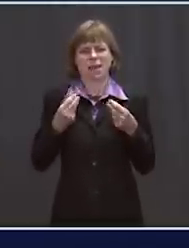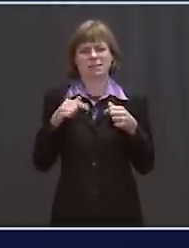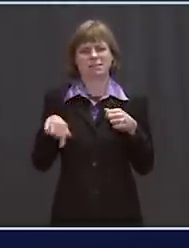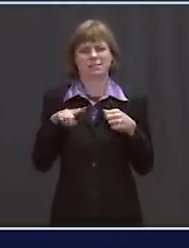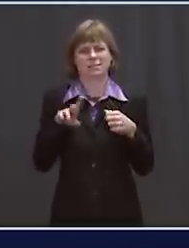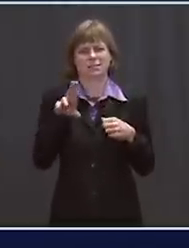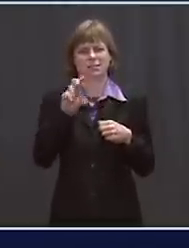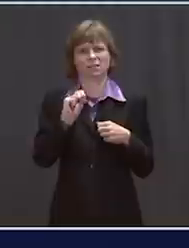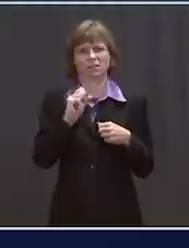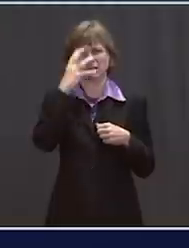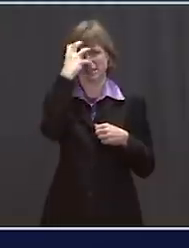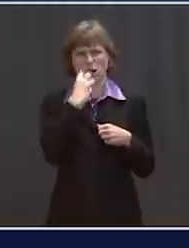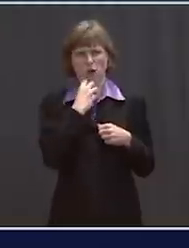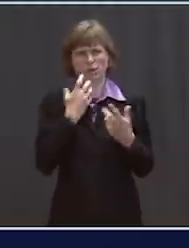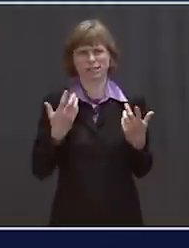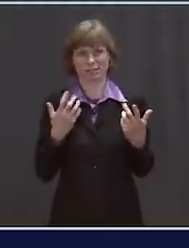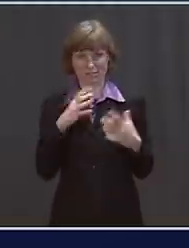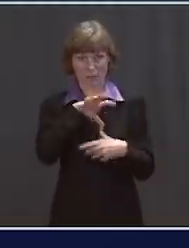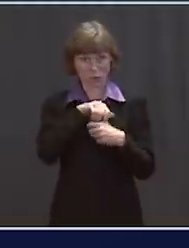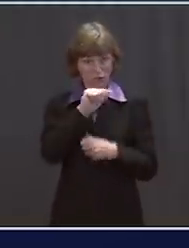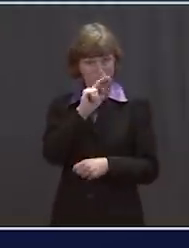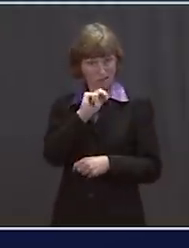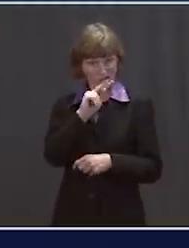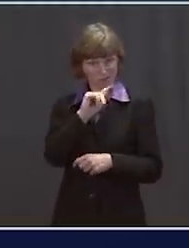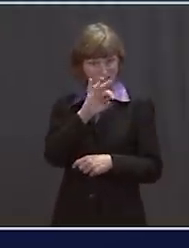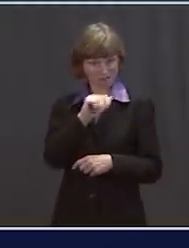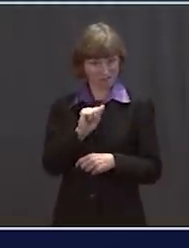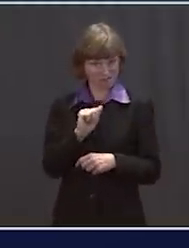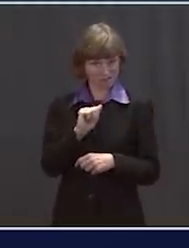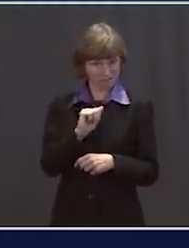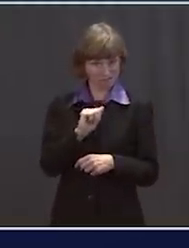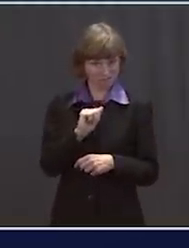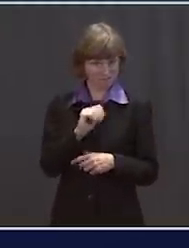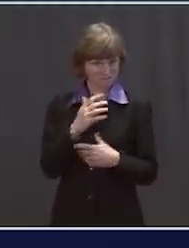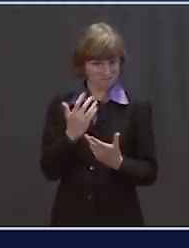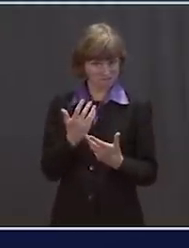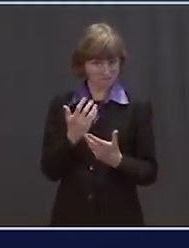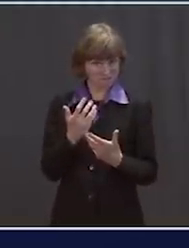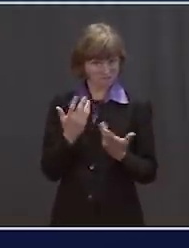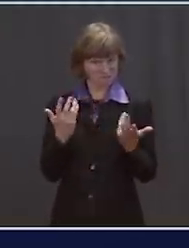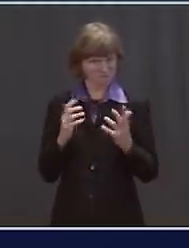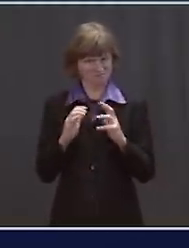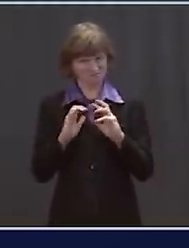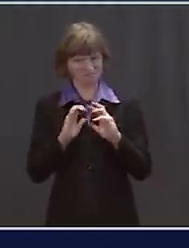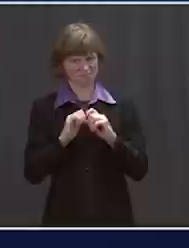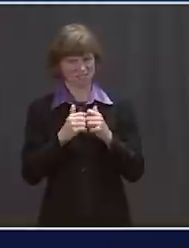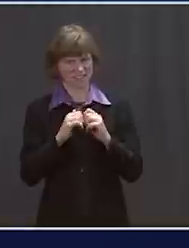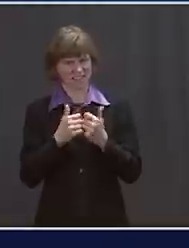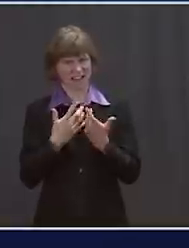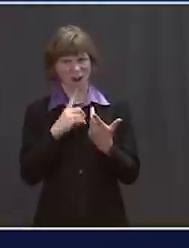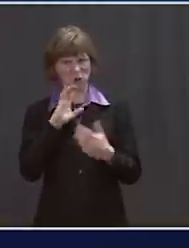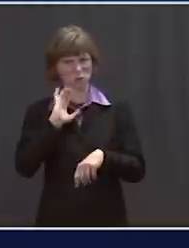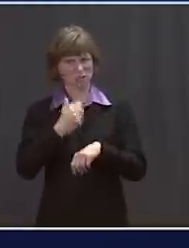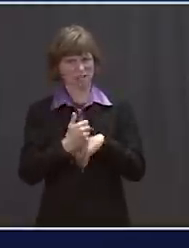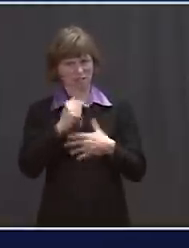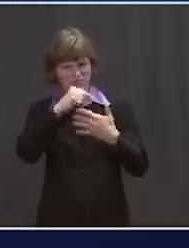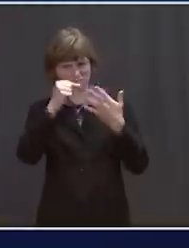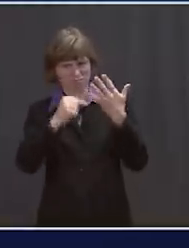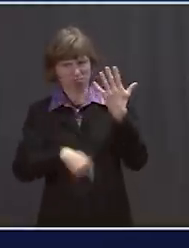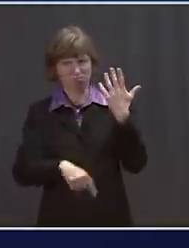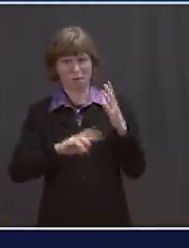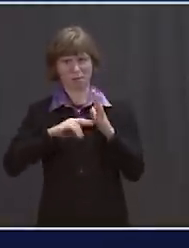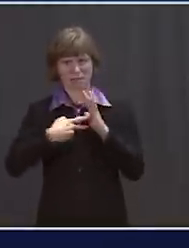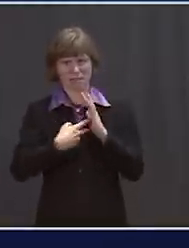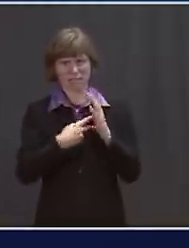that include Antifa specifically? What, how do you set those parameters for domestic